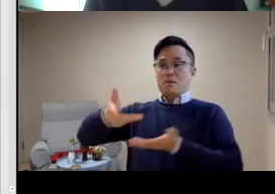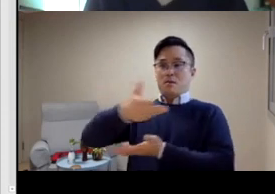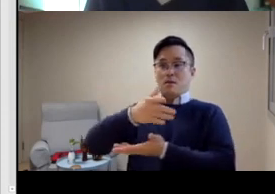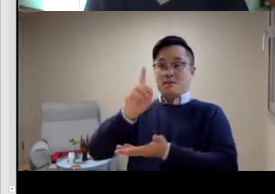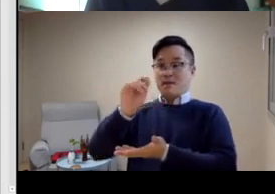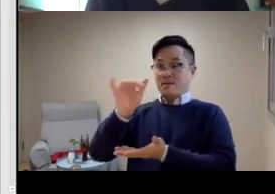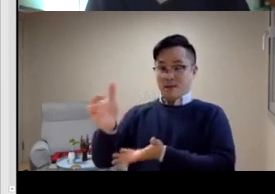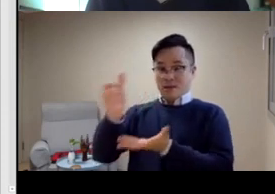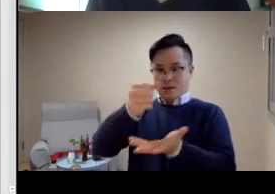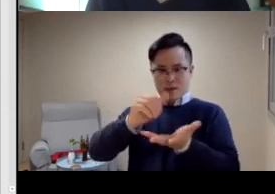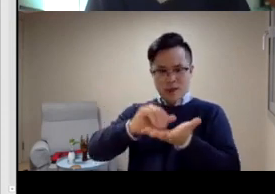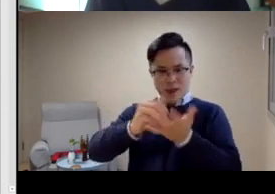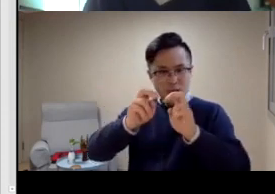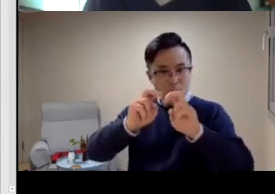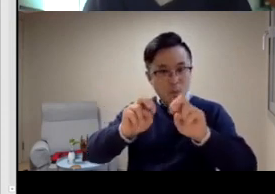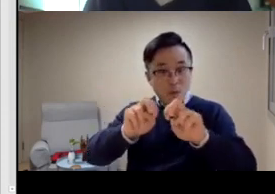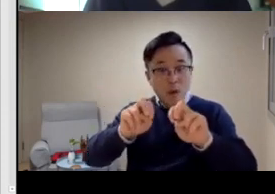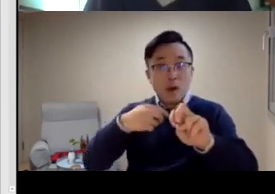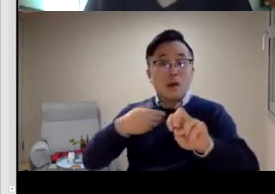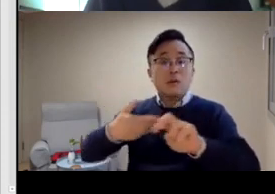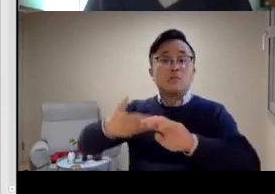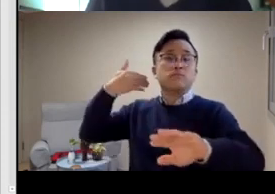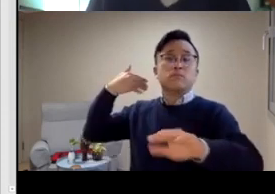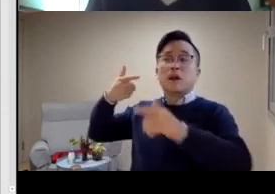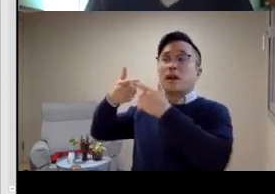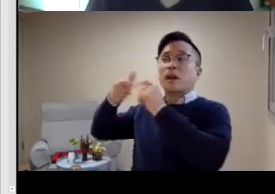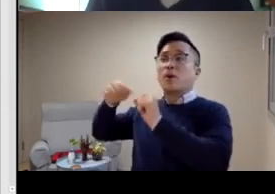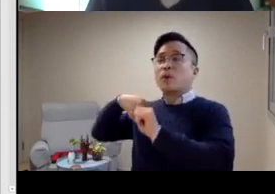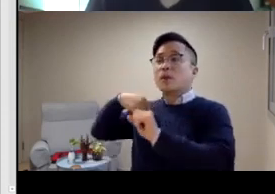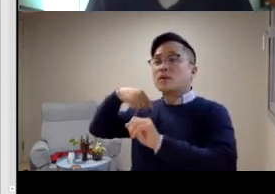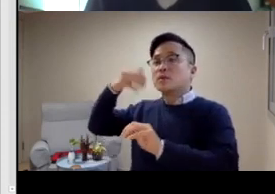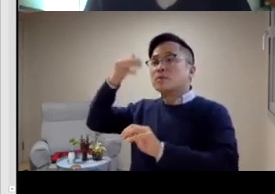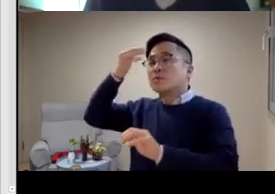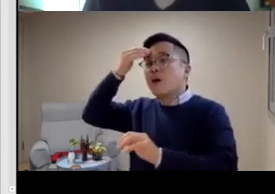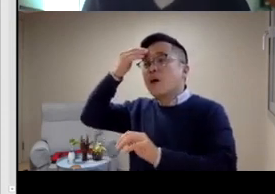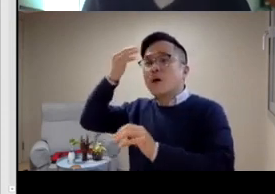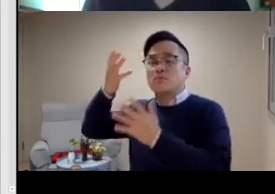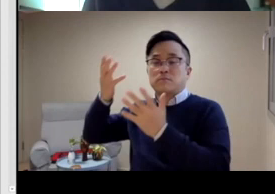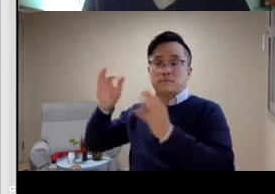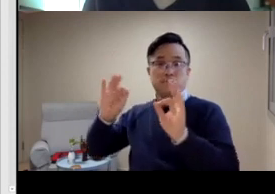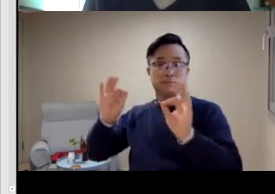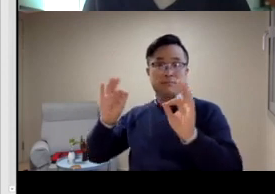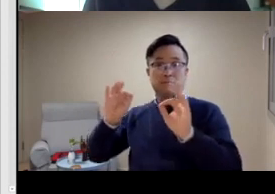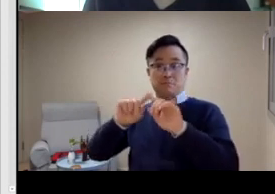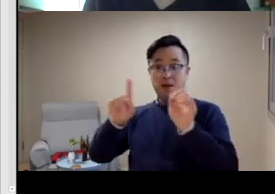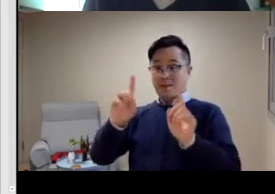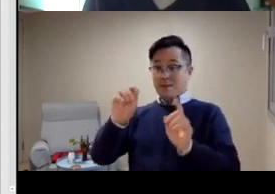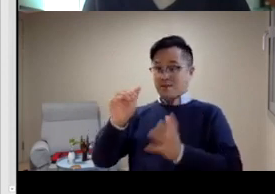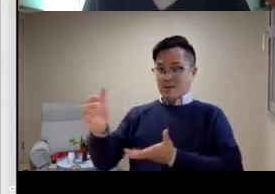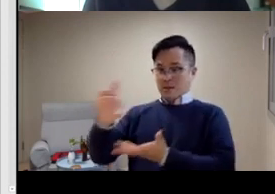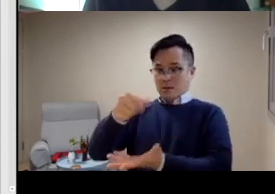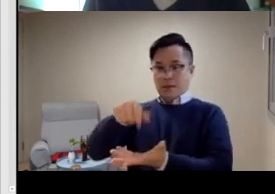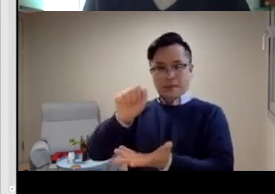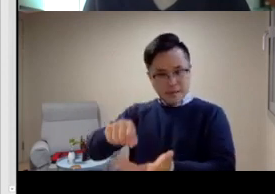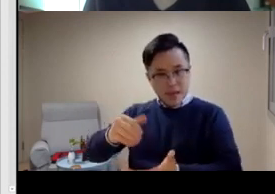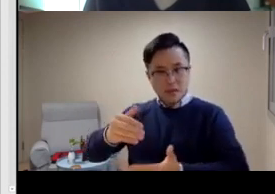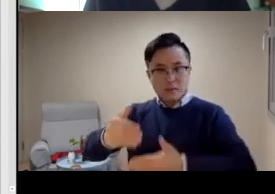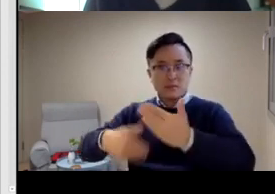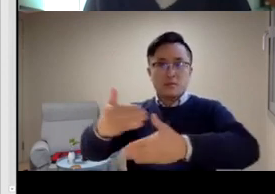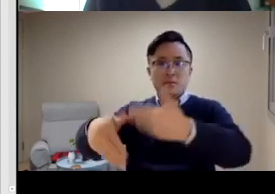from Russia, all these different countries. We began to develop all these relations. All of us were working together with Ulrike on that project.